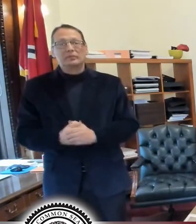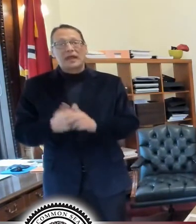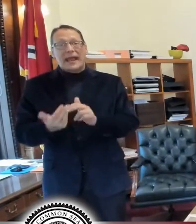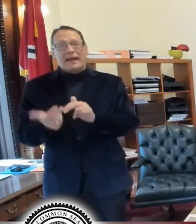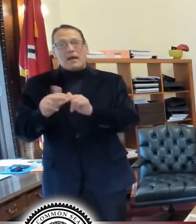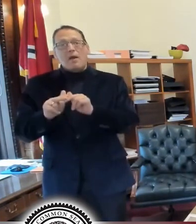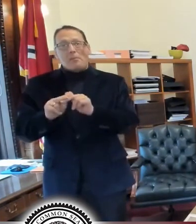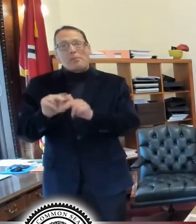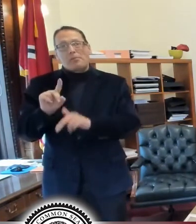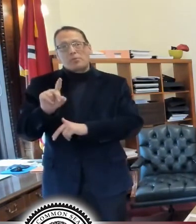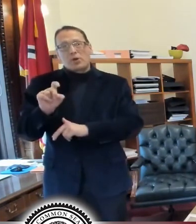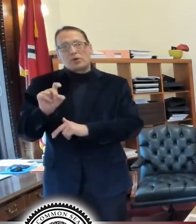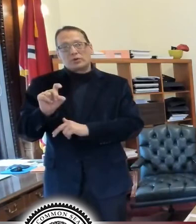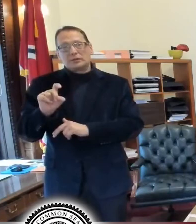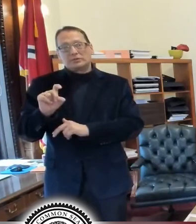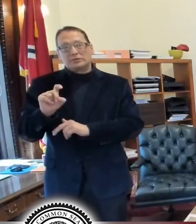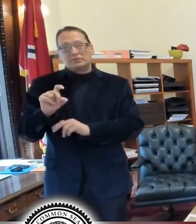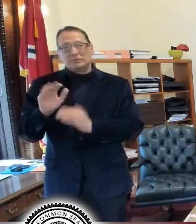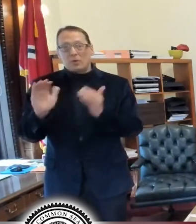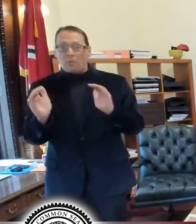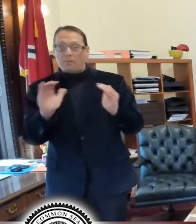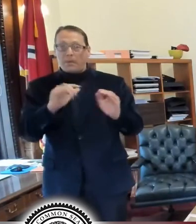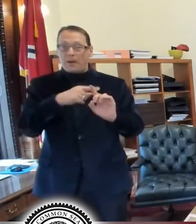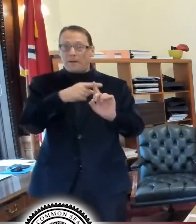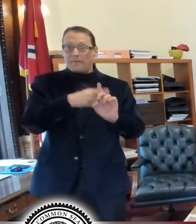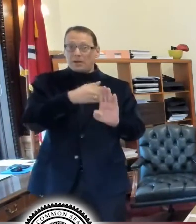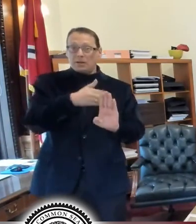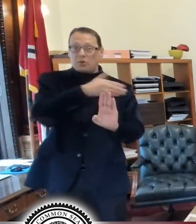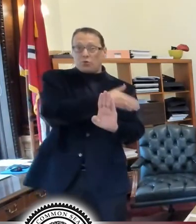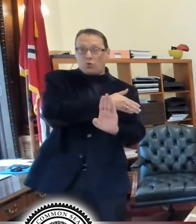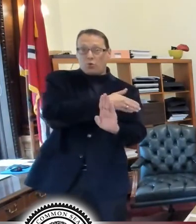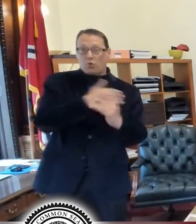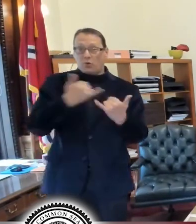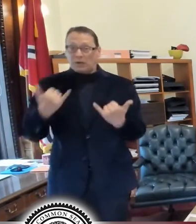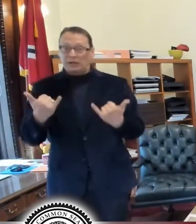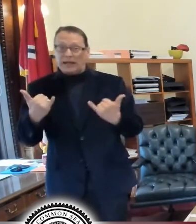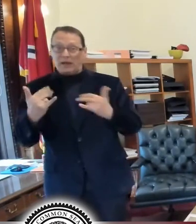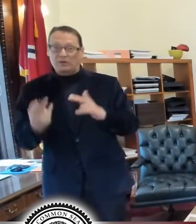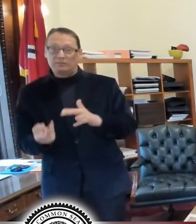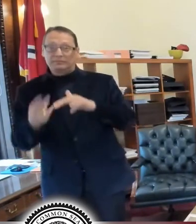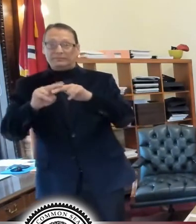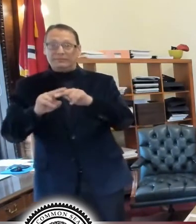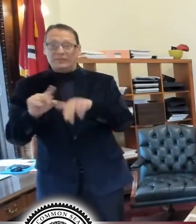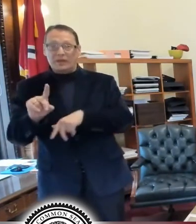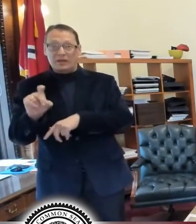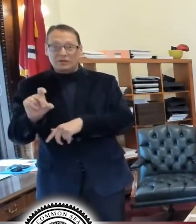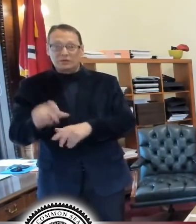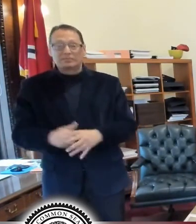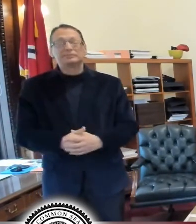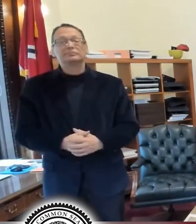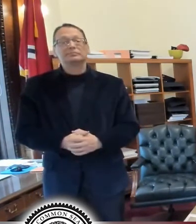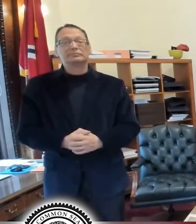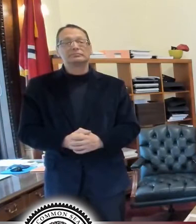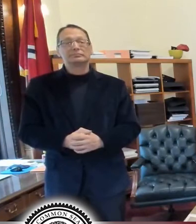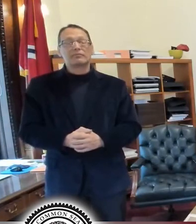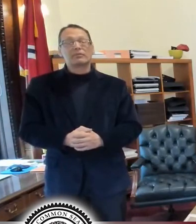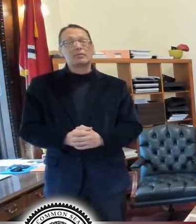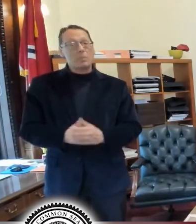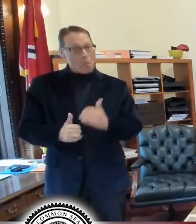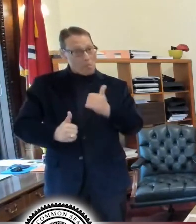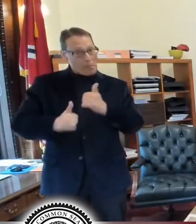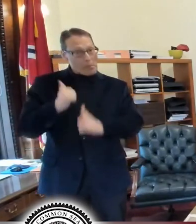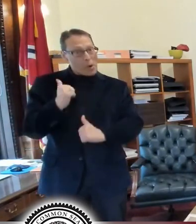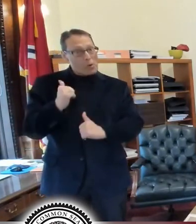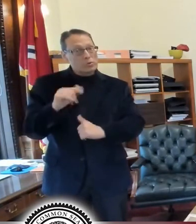100 from where we were a month ago with confirmed COVID positive in the hospital. Many of those